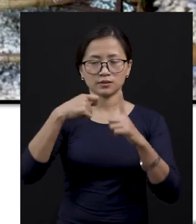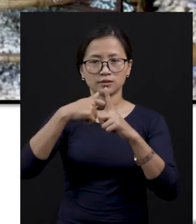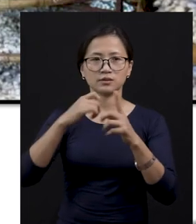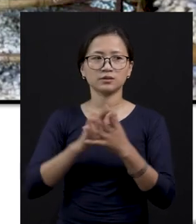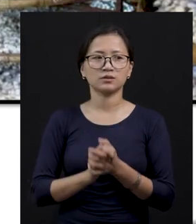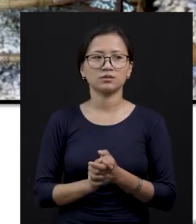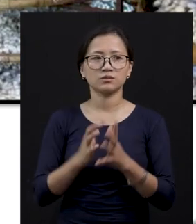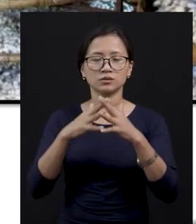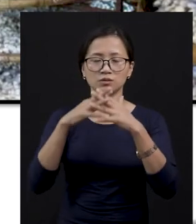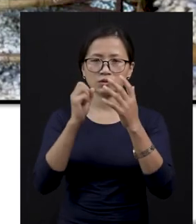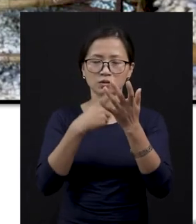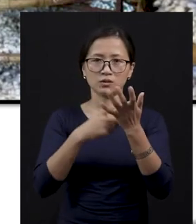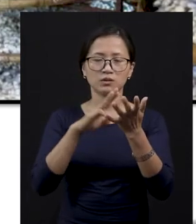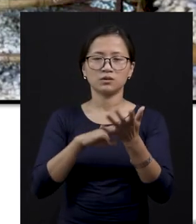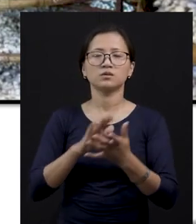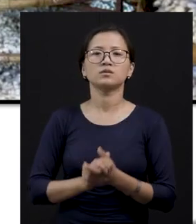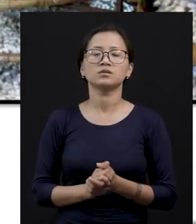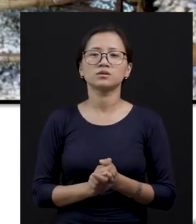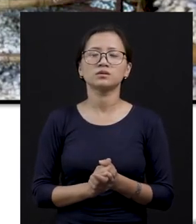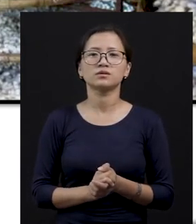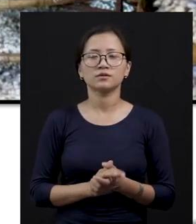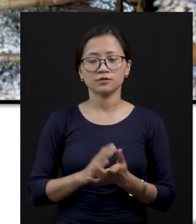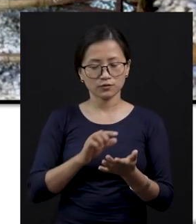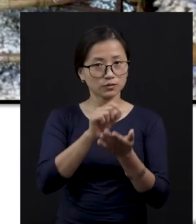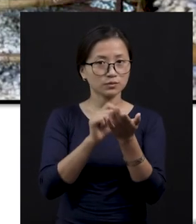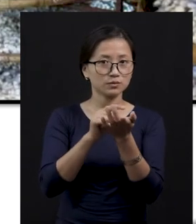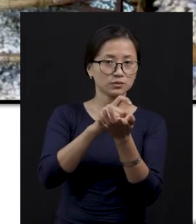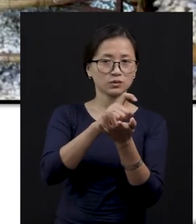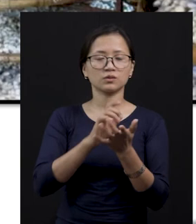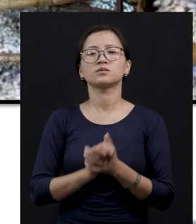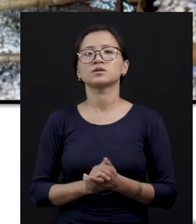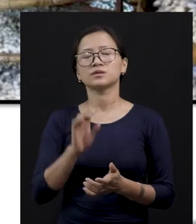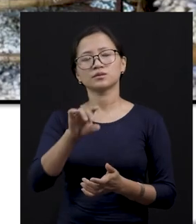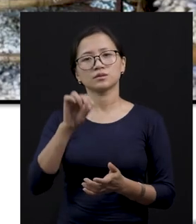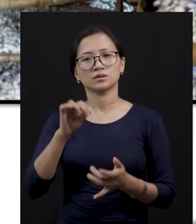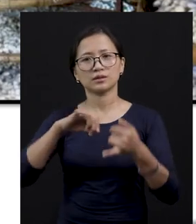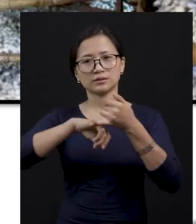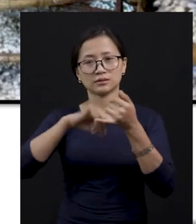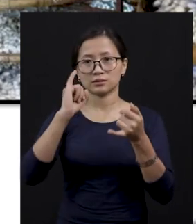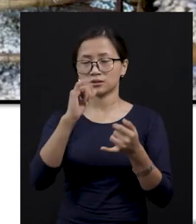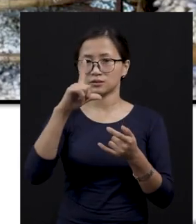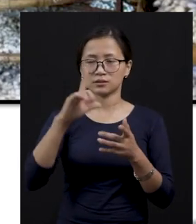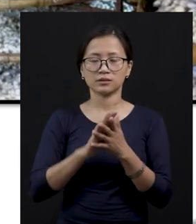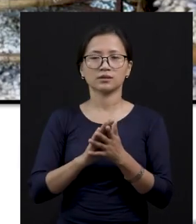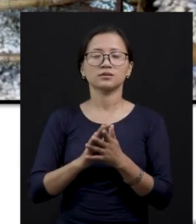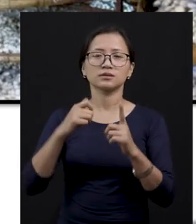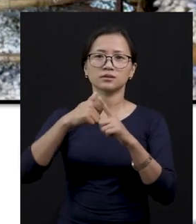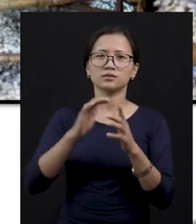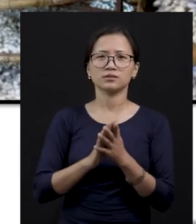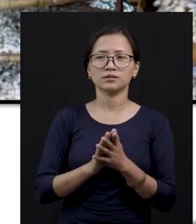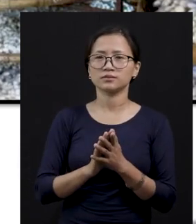okay? The silkworm. And from silkworm, we get silk. Look at this